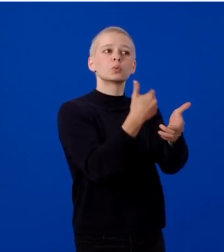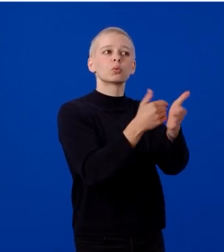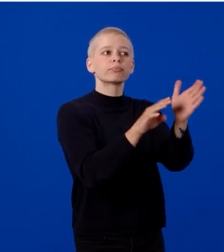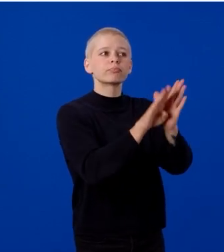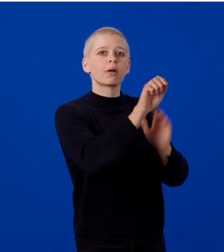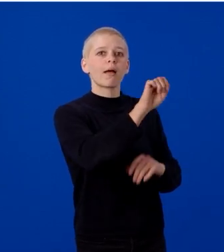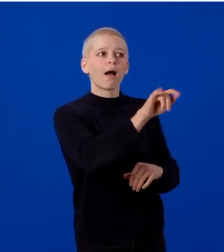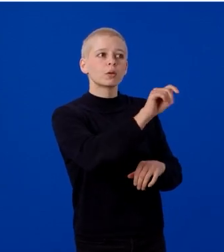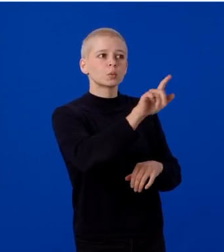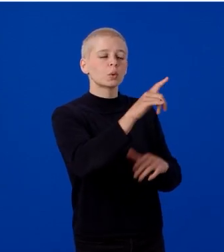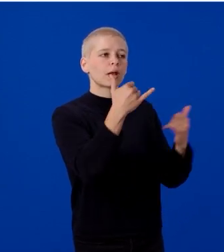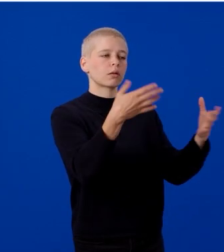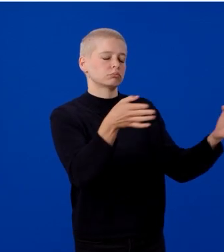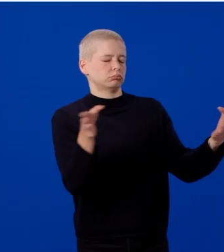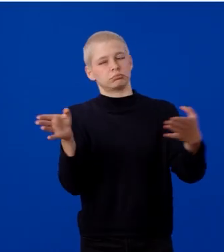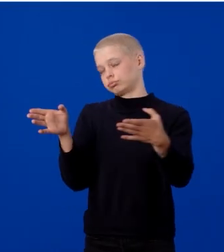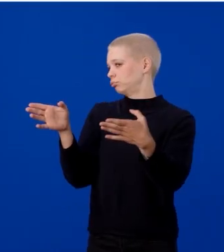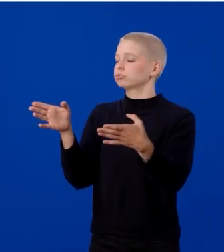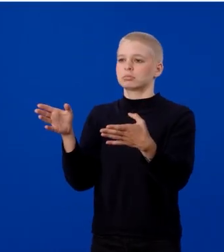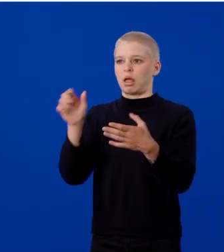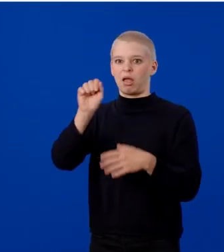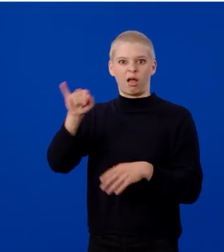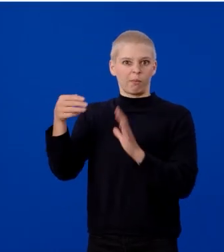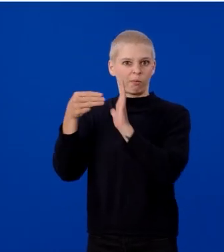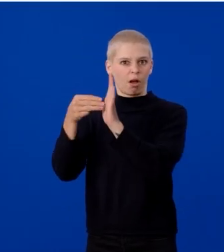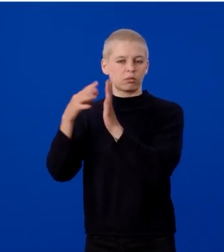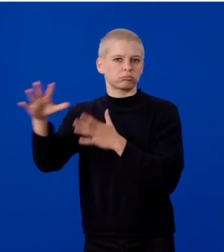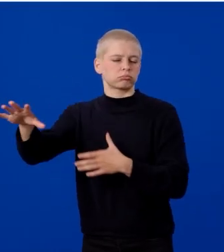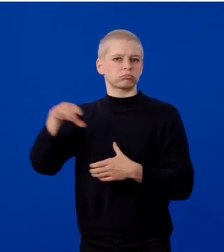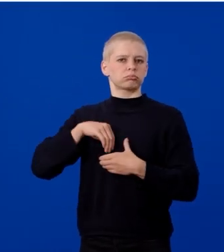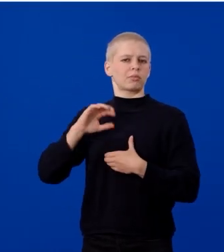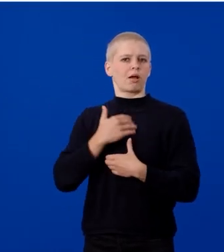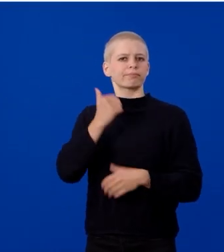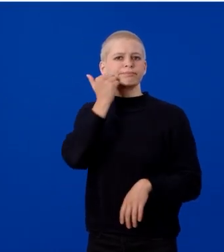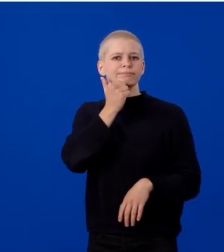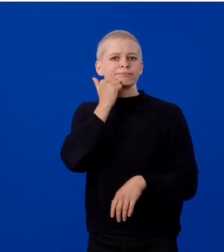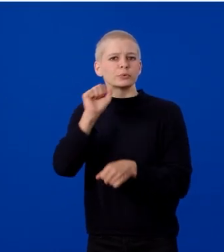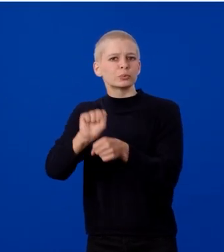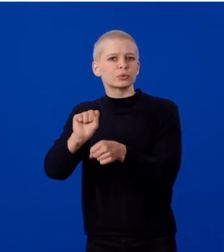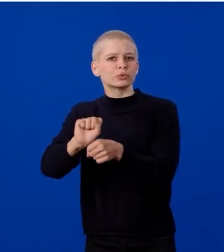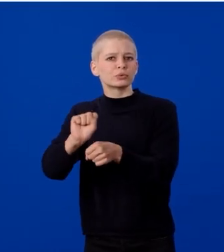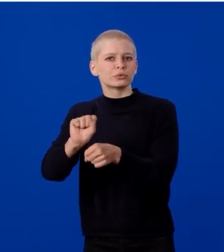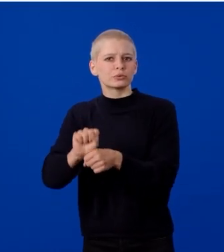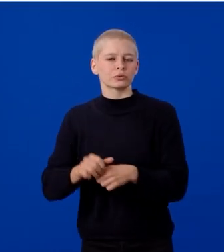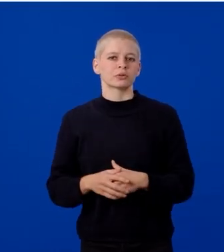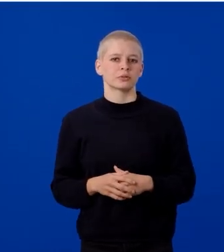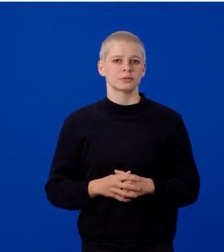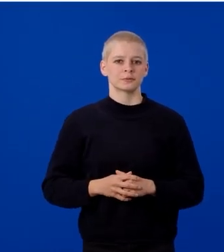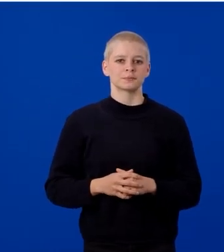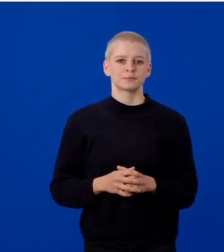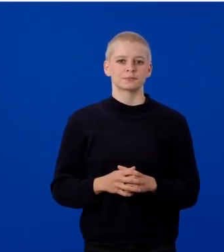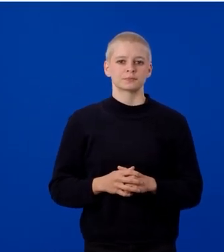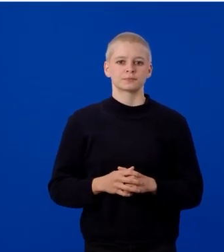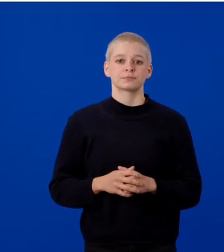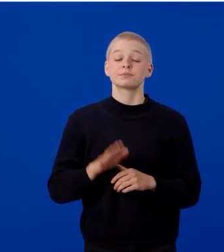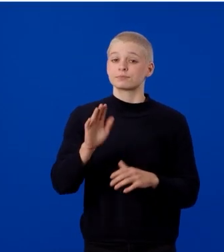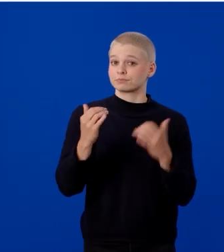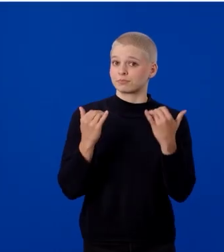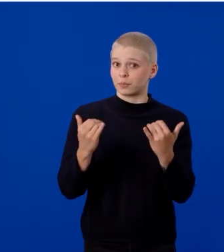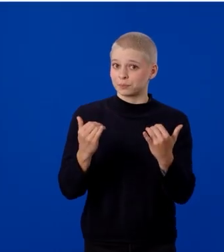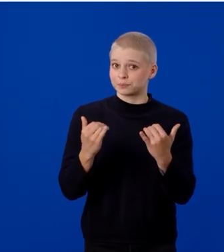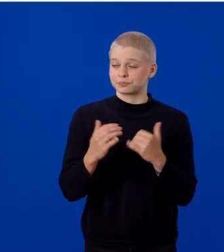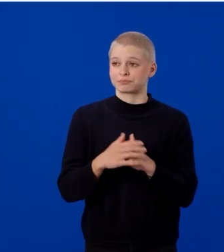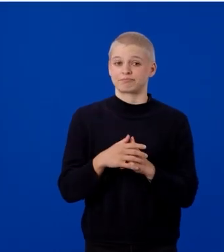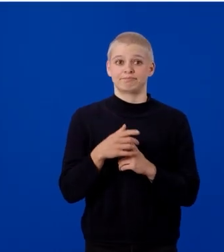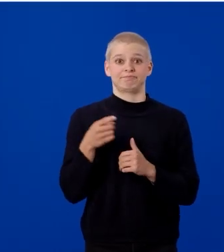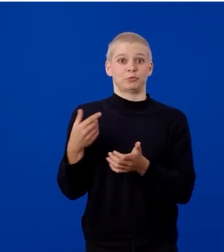has quickly grown into AI models becoming everyday partners in business operations. Now, this